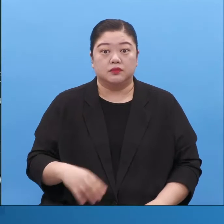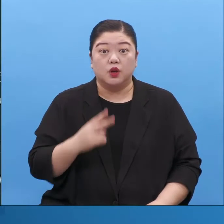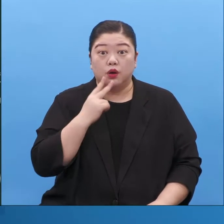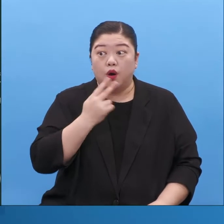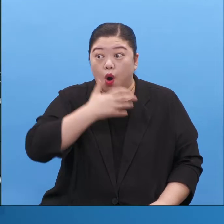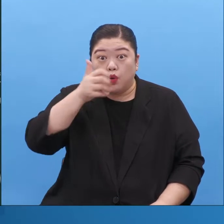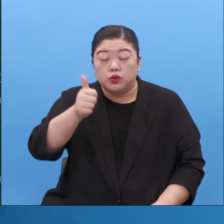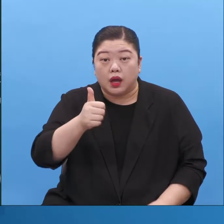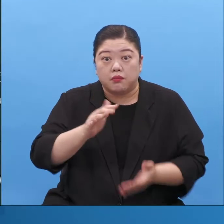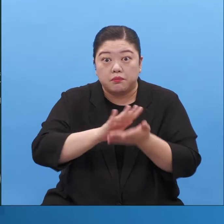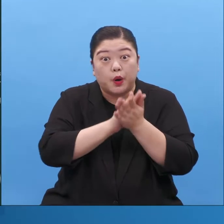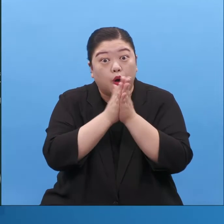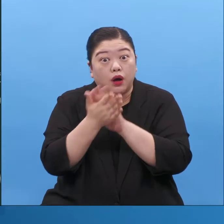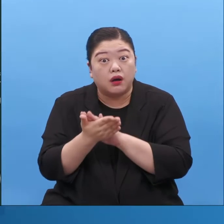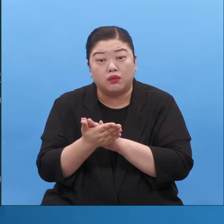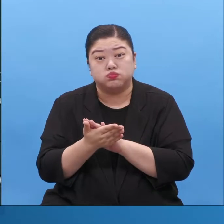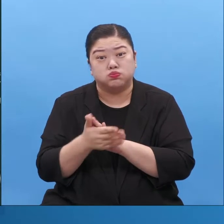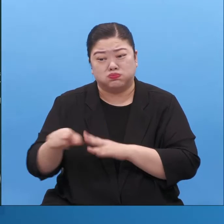like that from the beginning.